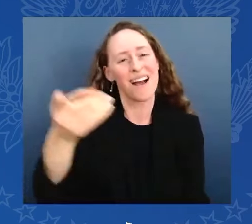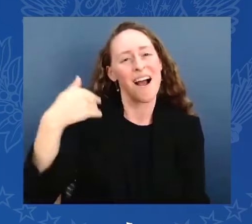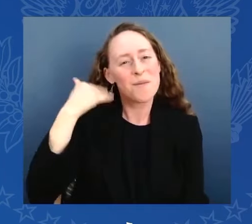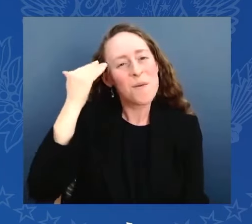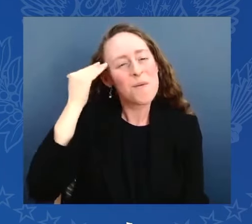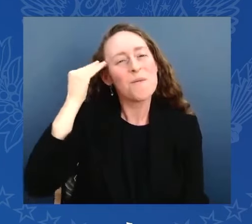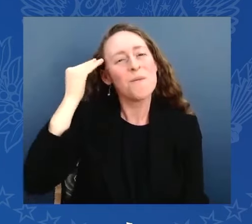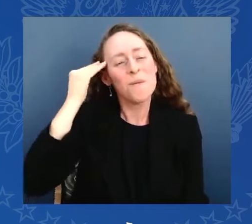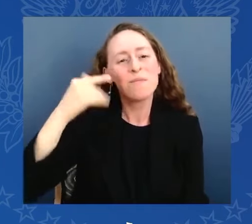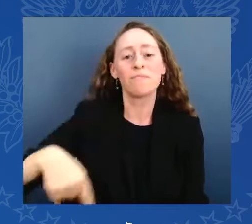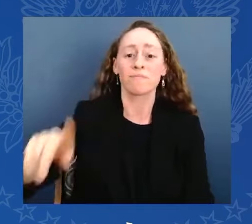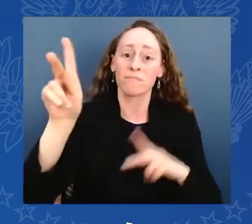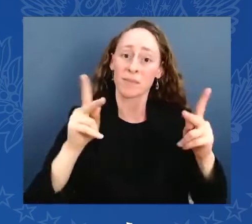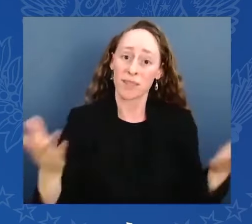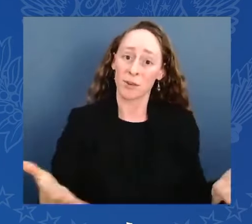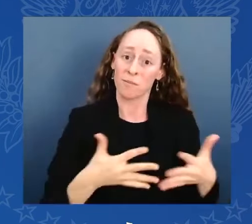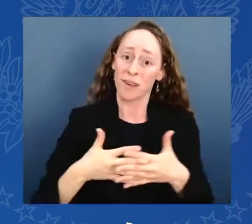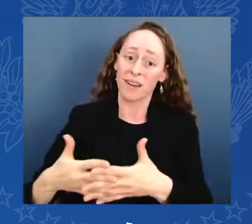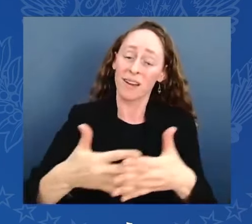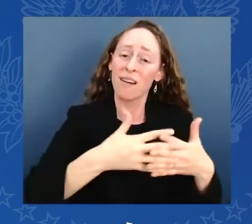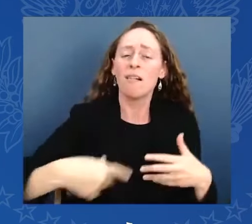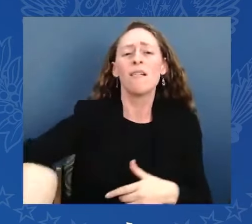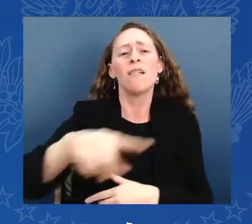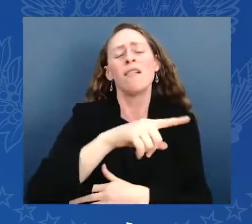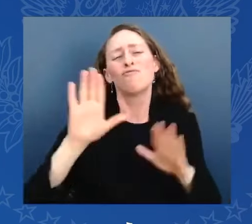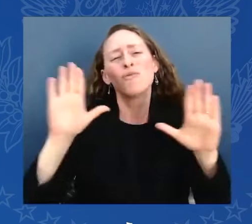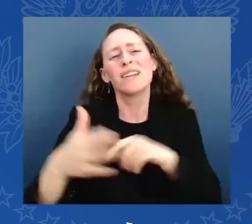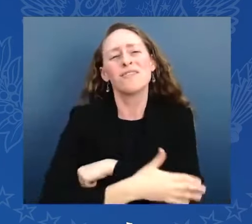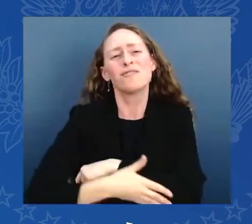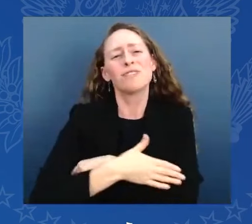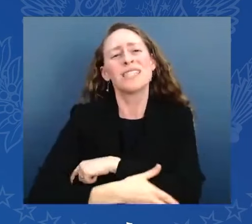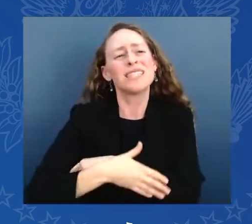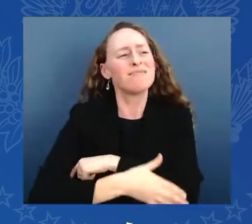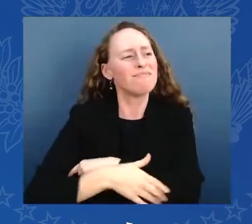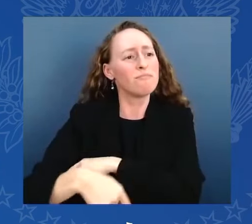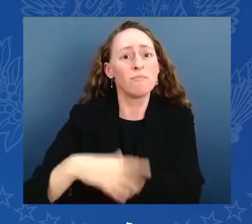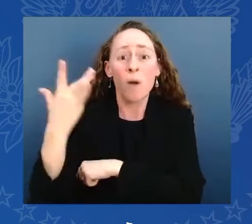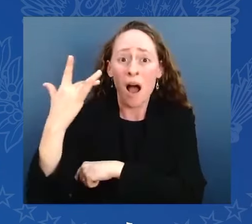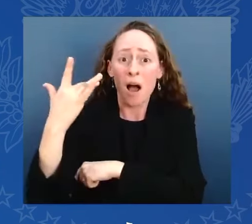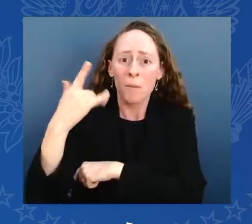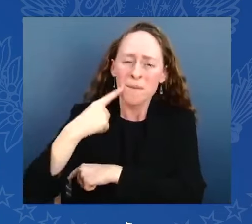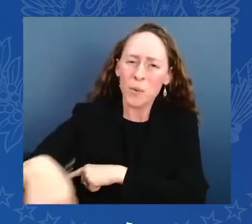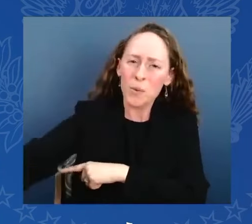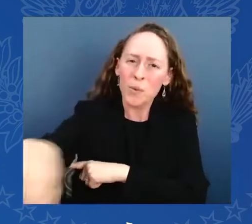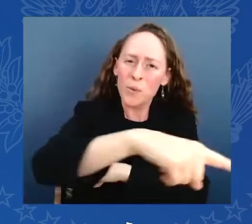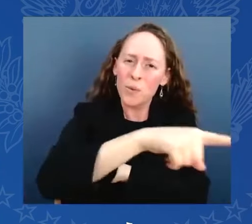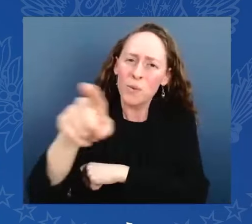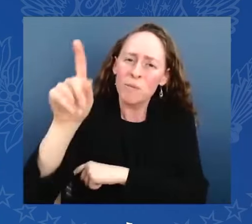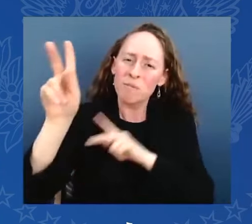people. When you elect me to this office, I promise to always level with you,